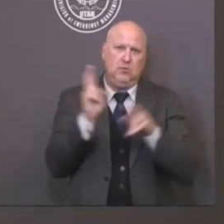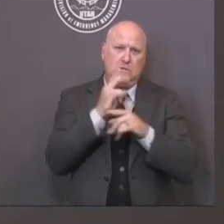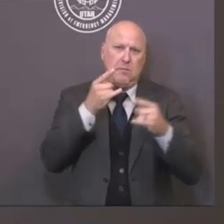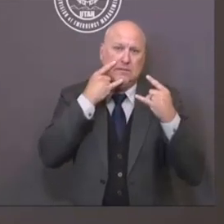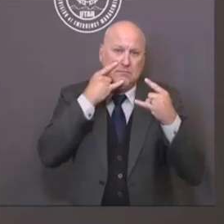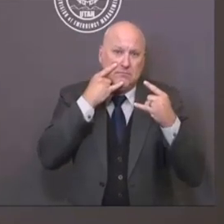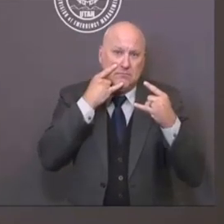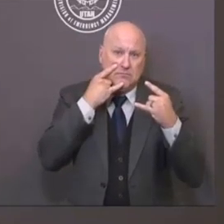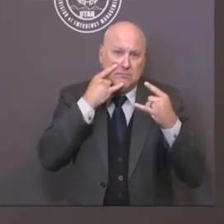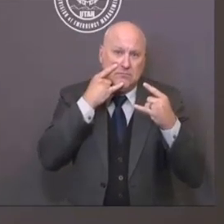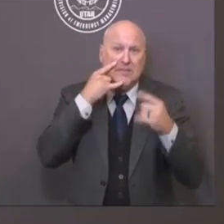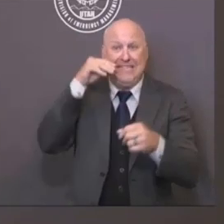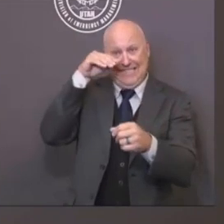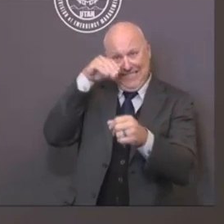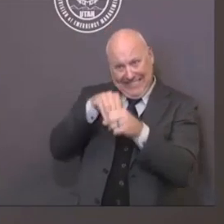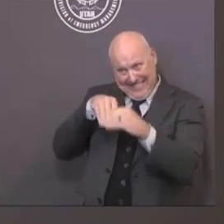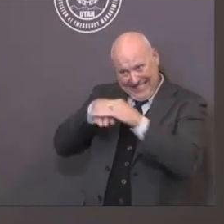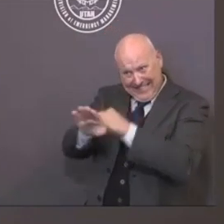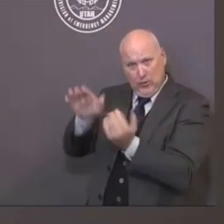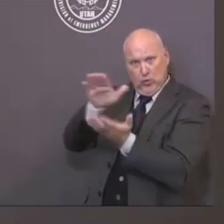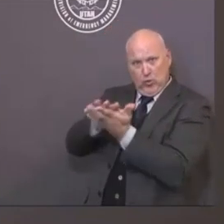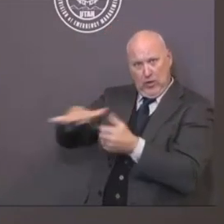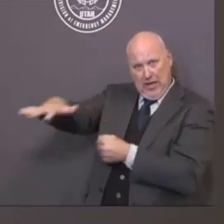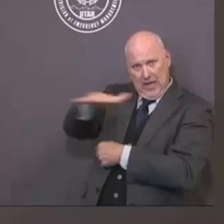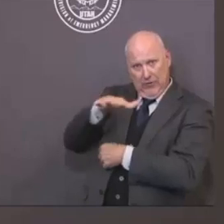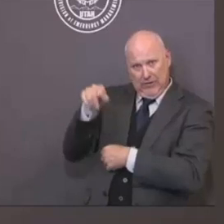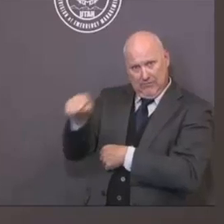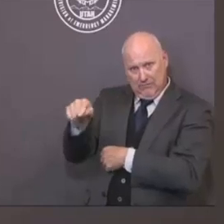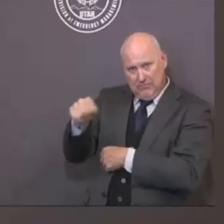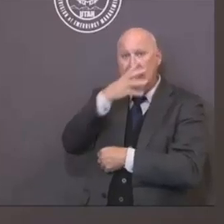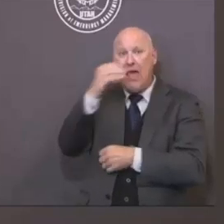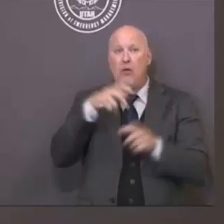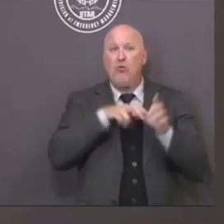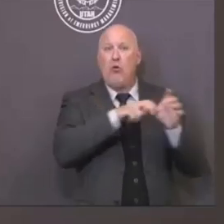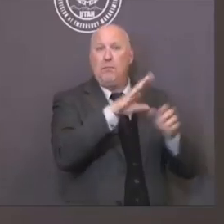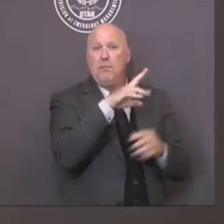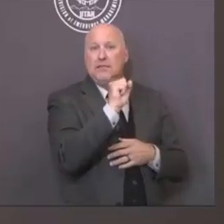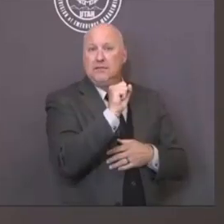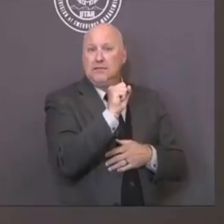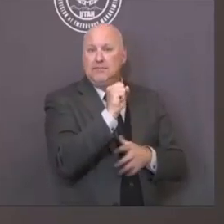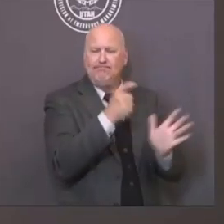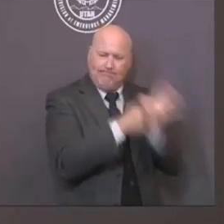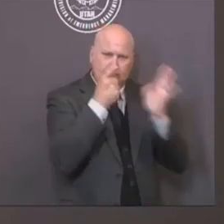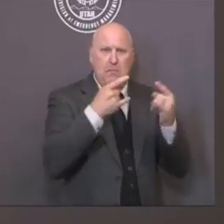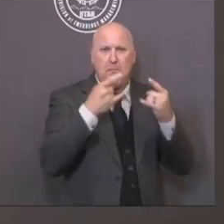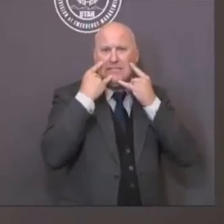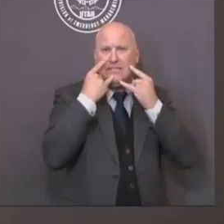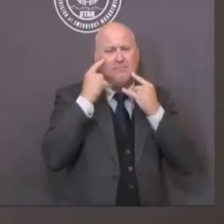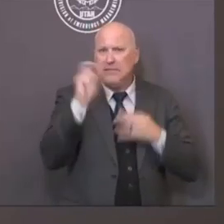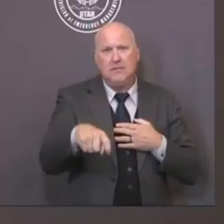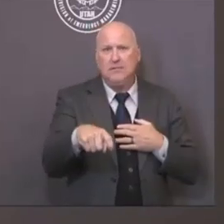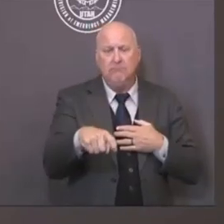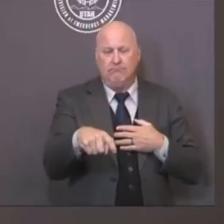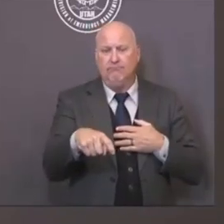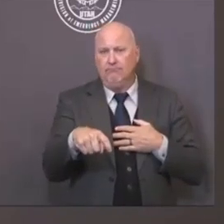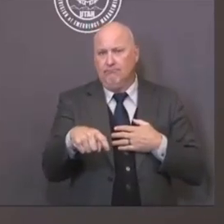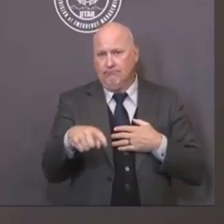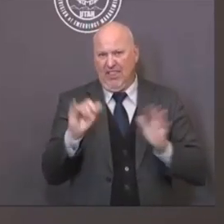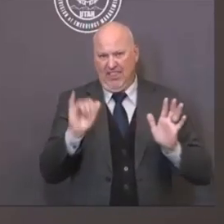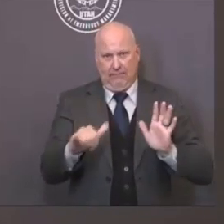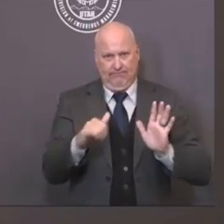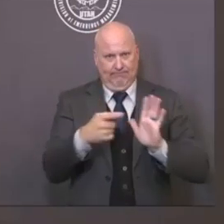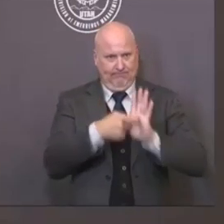This applies to school districts that are even in counties that are green currently. Again, we're going to use an abundance of caution